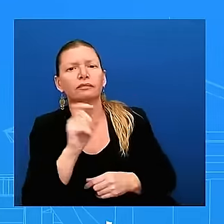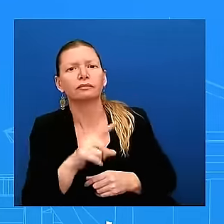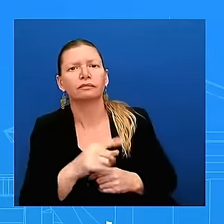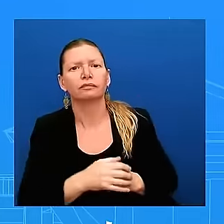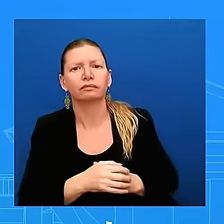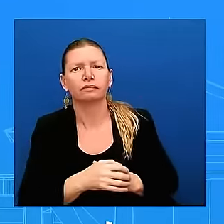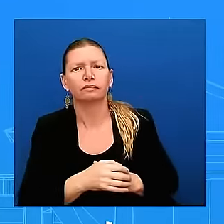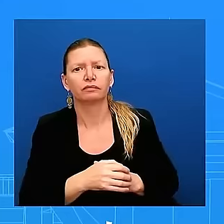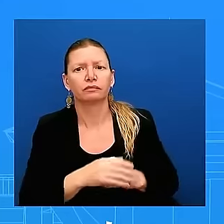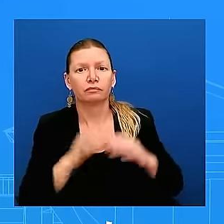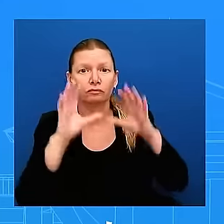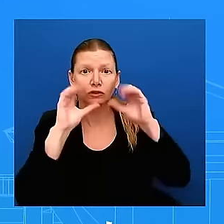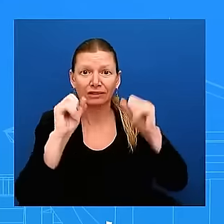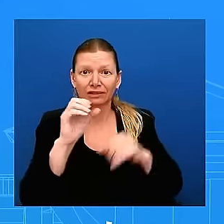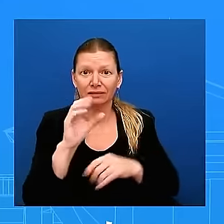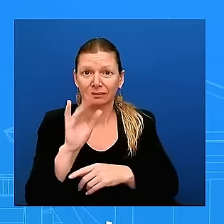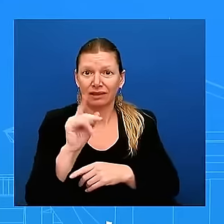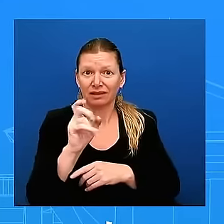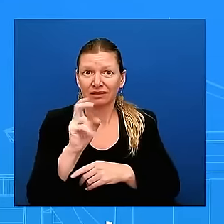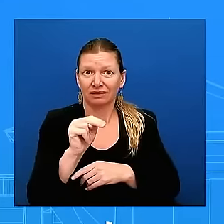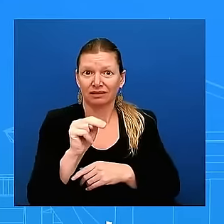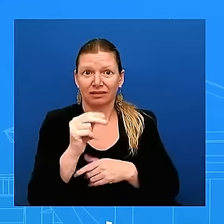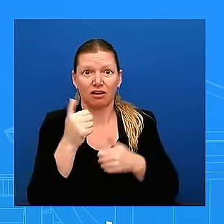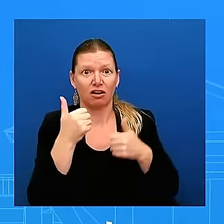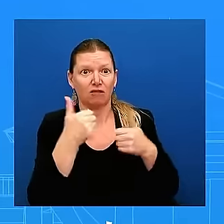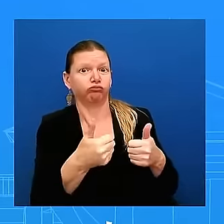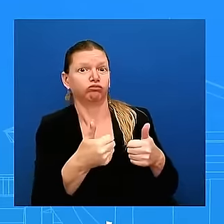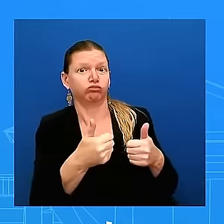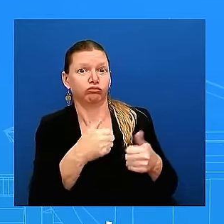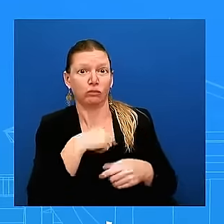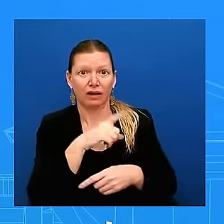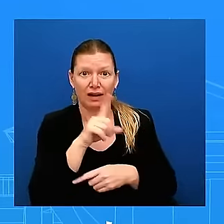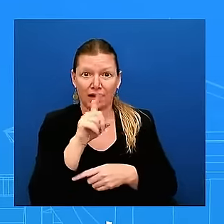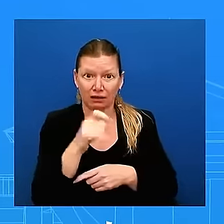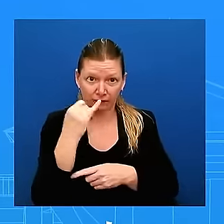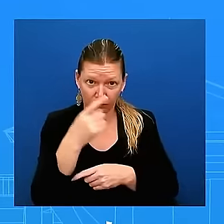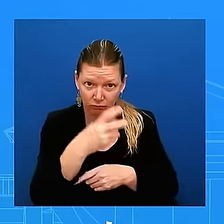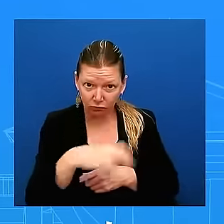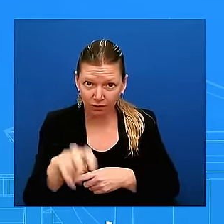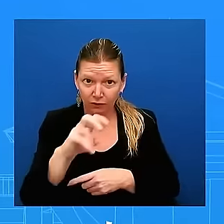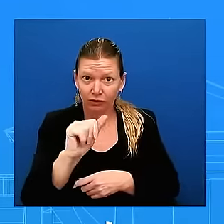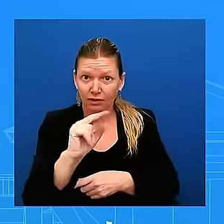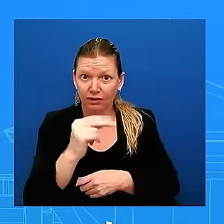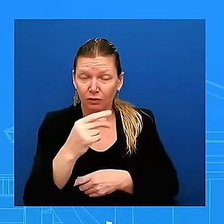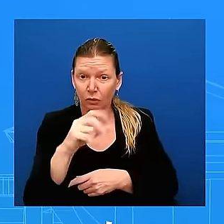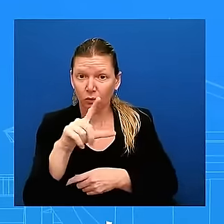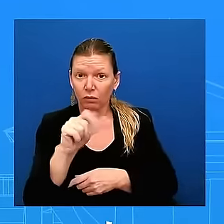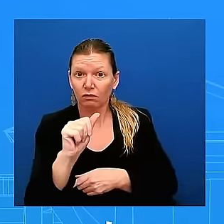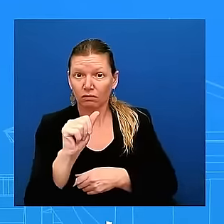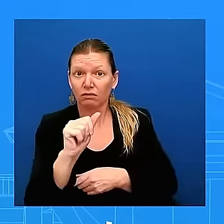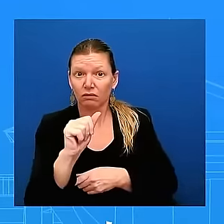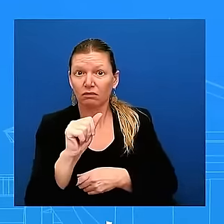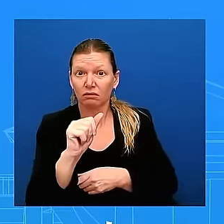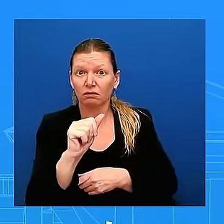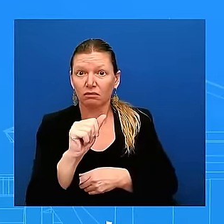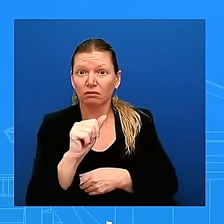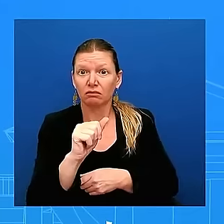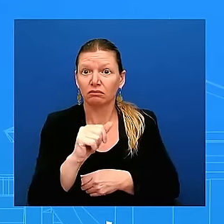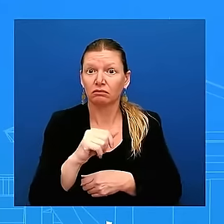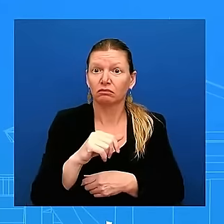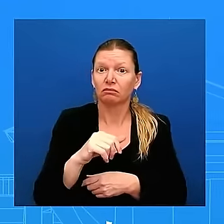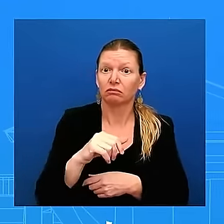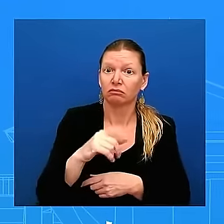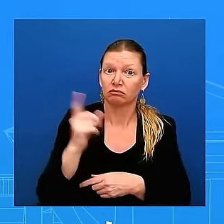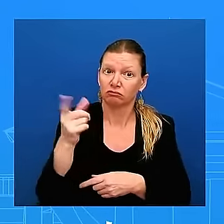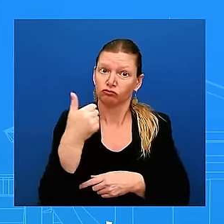traveling to angola as our friends at reuters reported um do you have any more details on that can you confirm any details so asked the questions and your